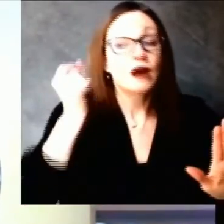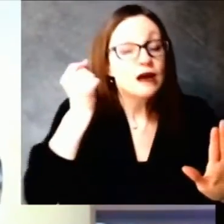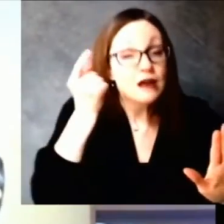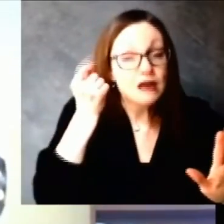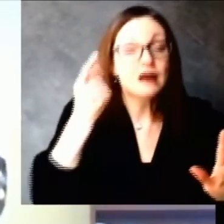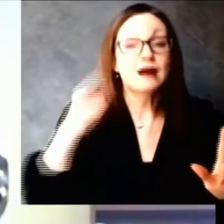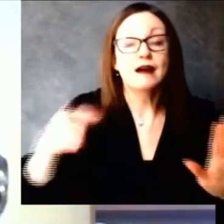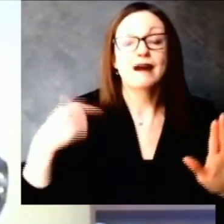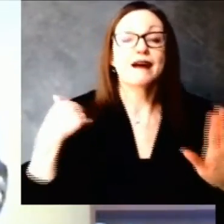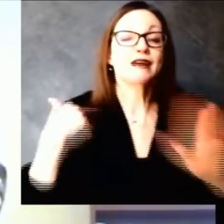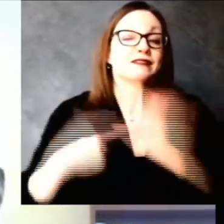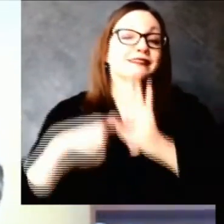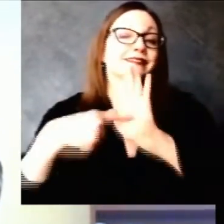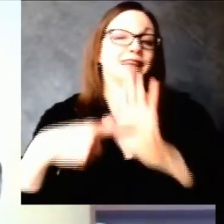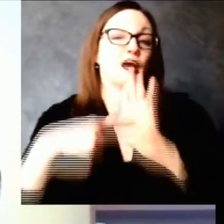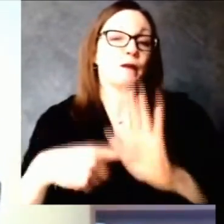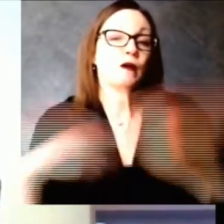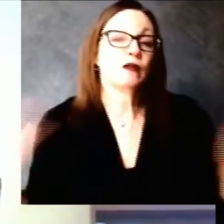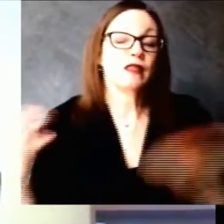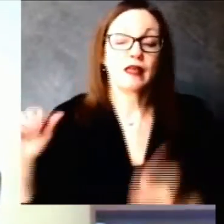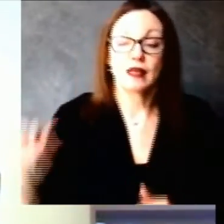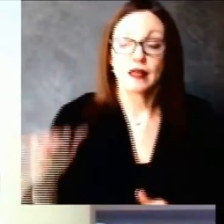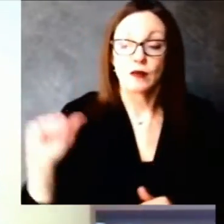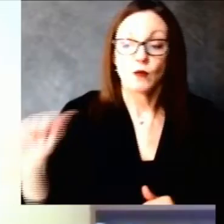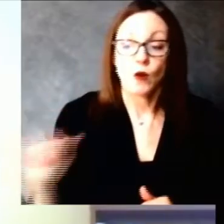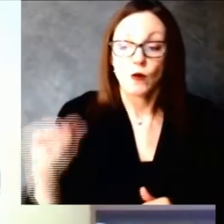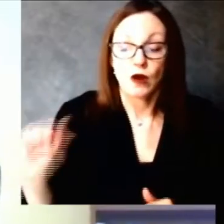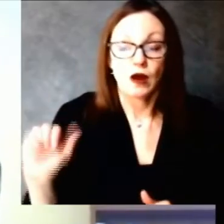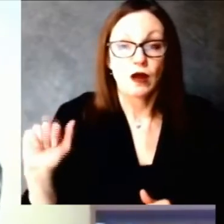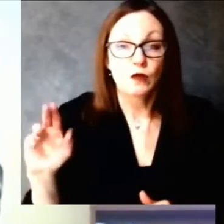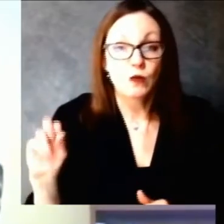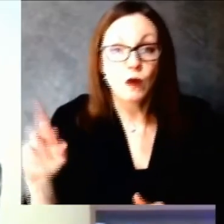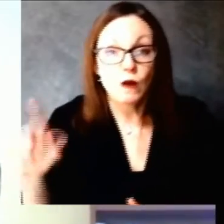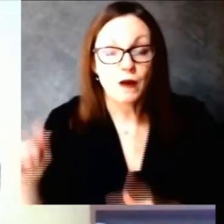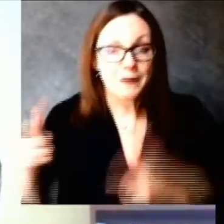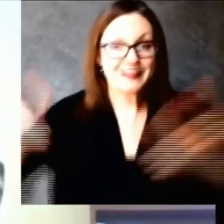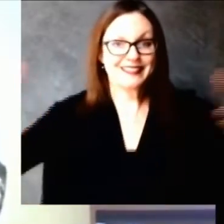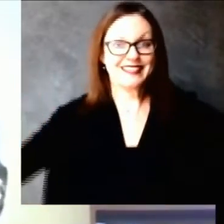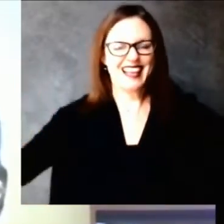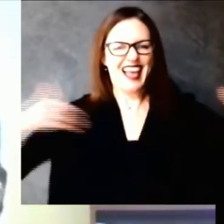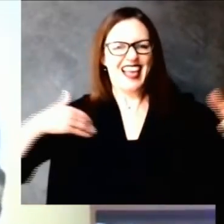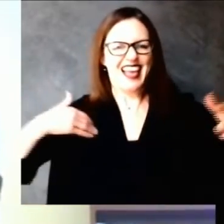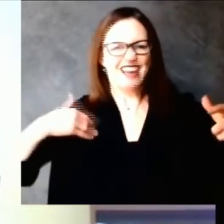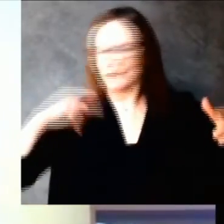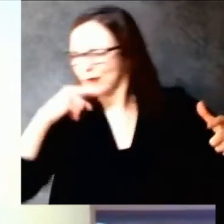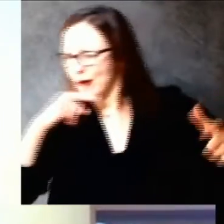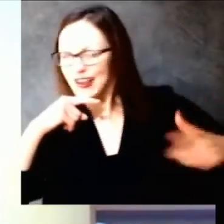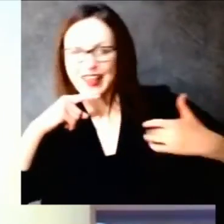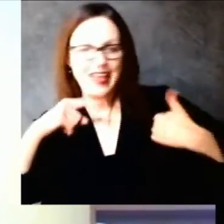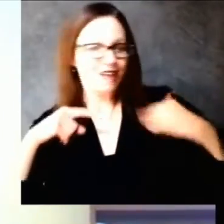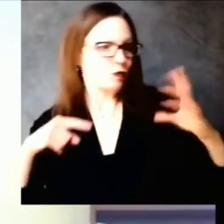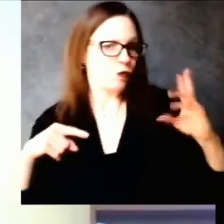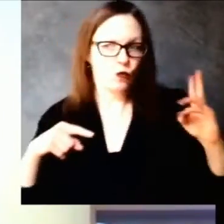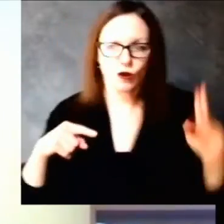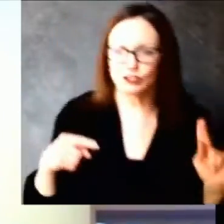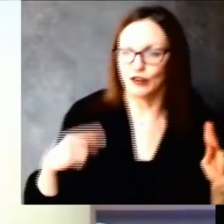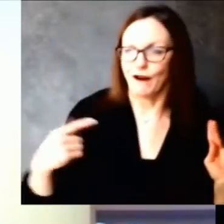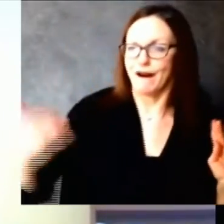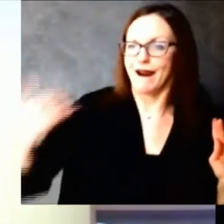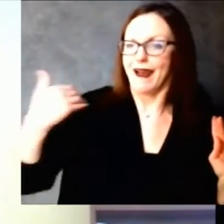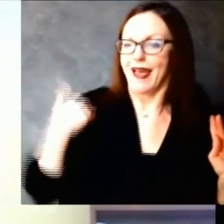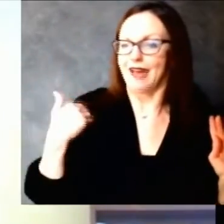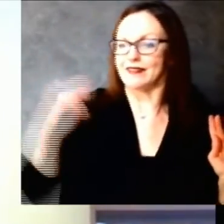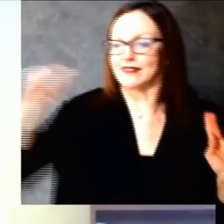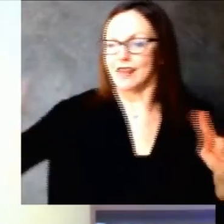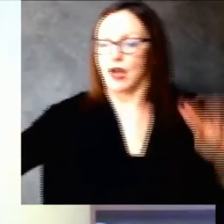towards the population formula for the vaccine that's actually staying in the county so um and and that not only